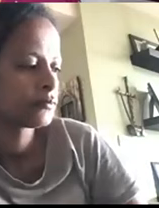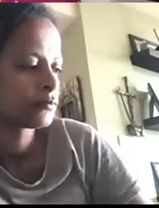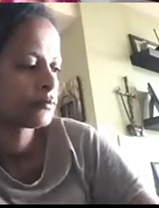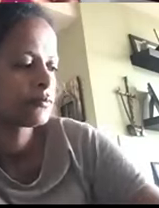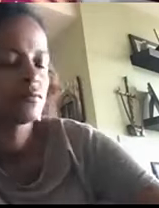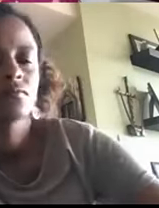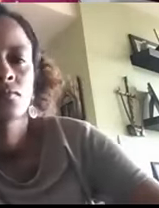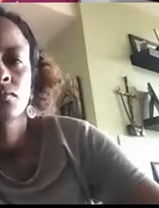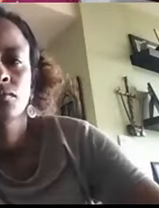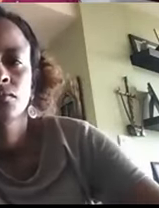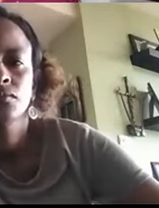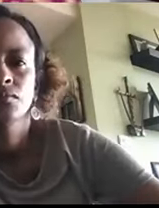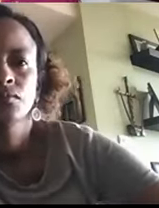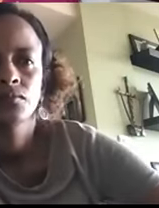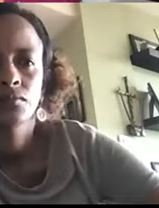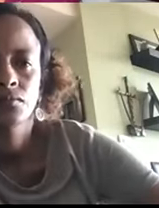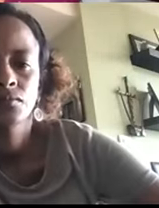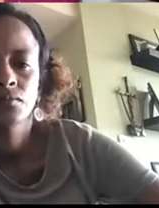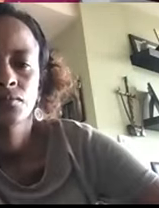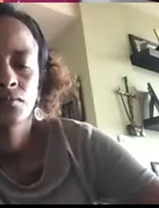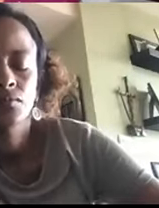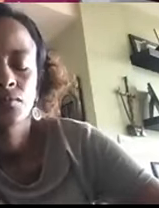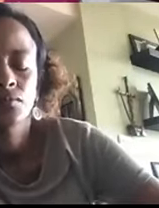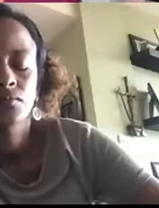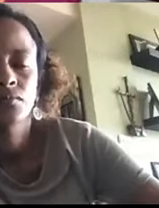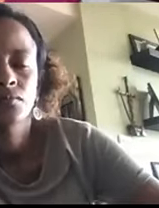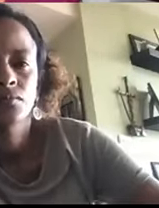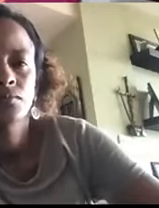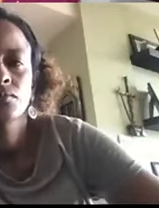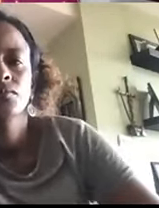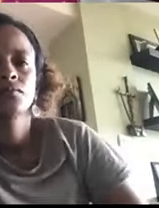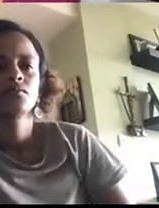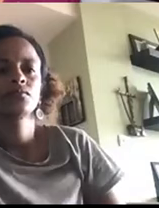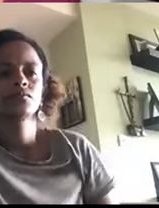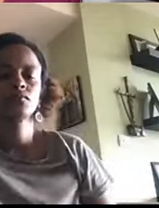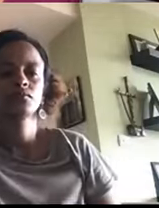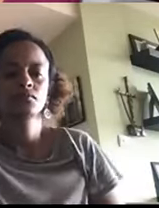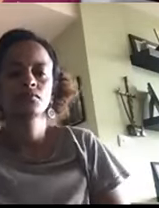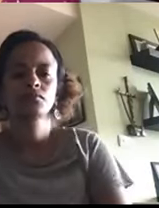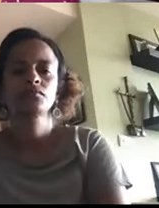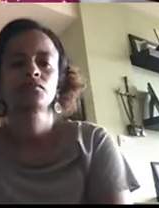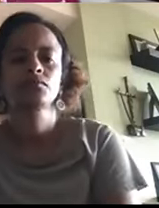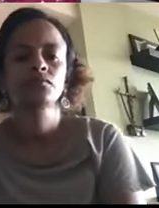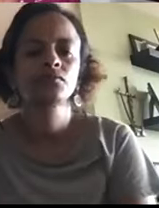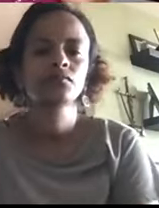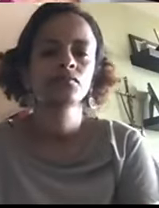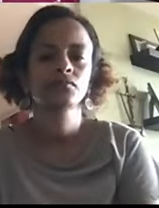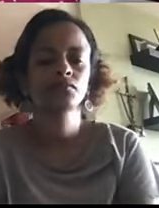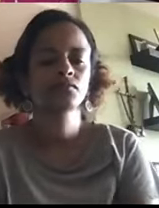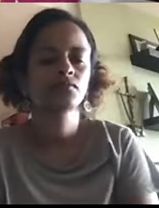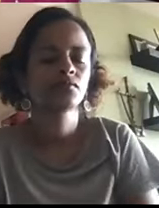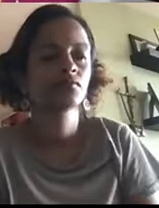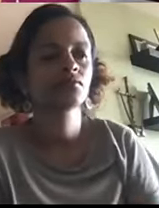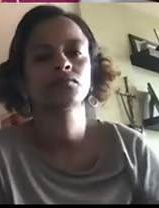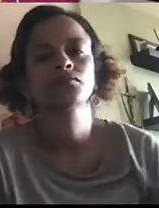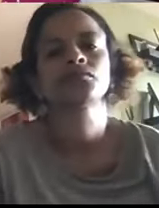and Nana, is that, you know, it's not valued. So they do lots of unpaid work, they do lots of volunteering work, which is not generating income